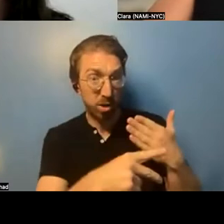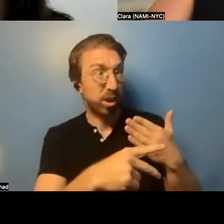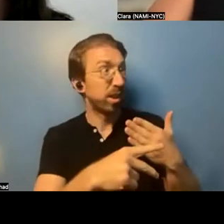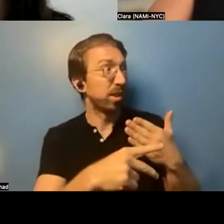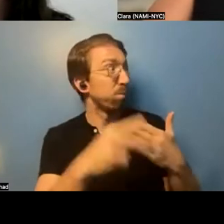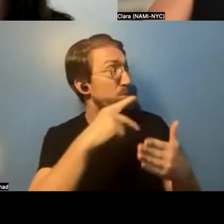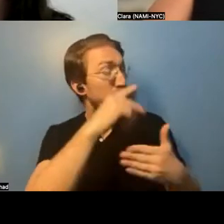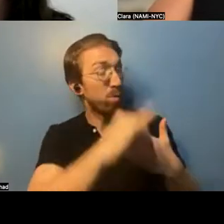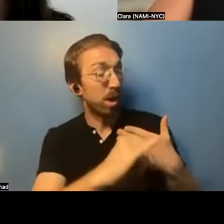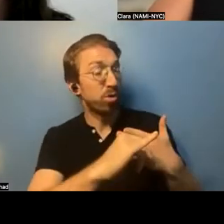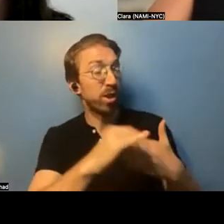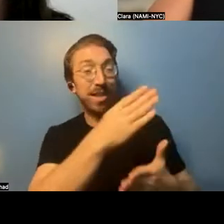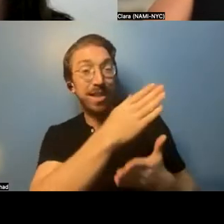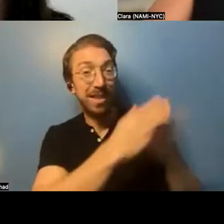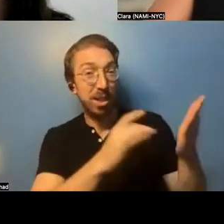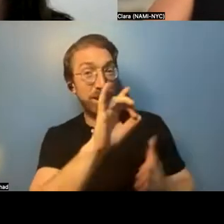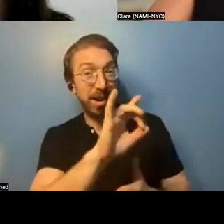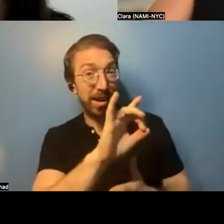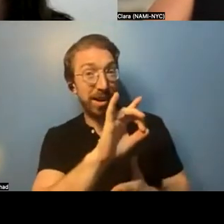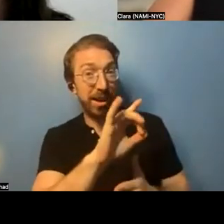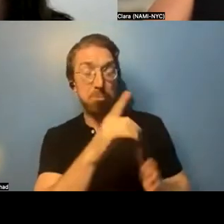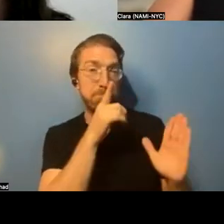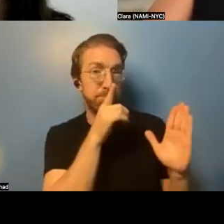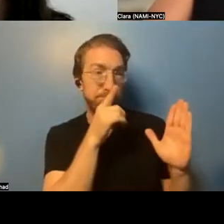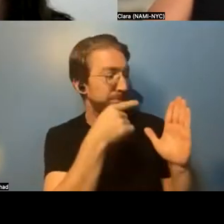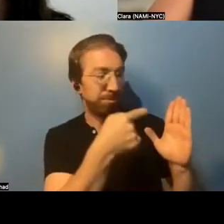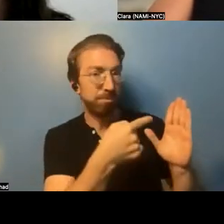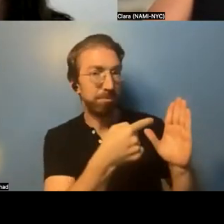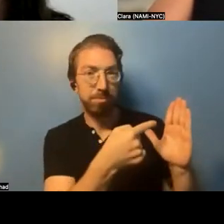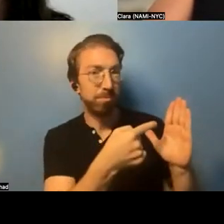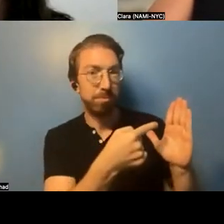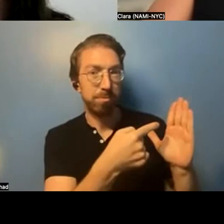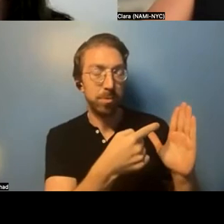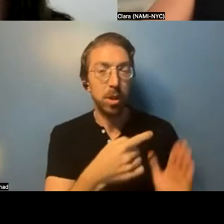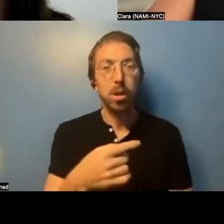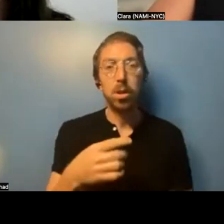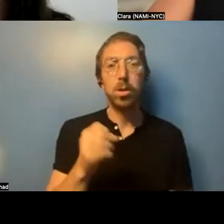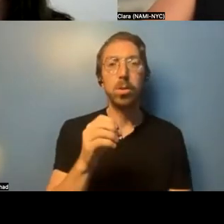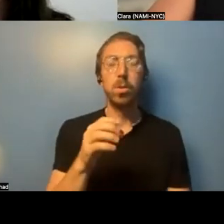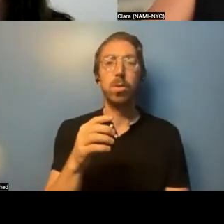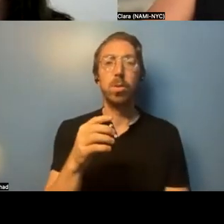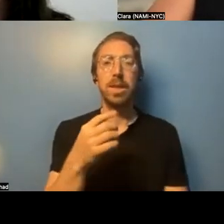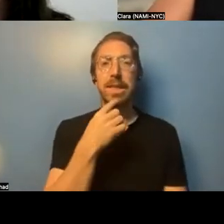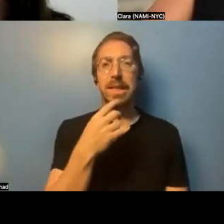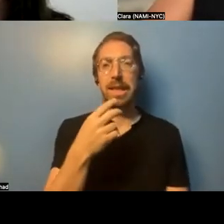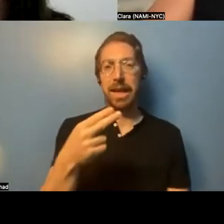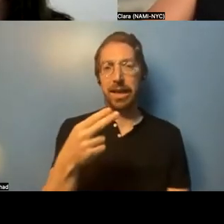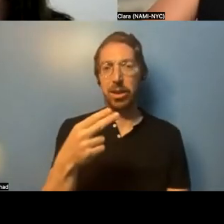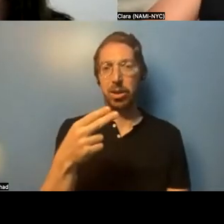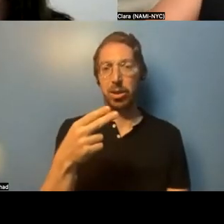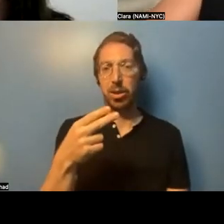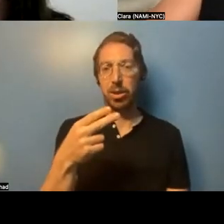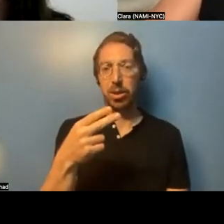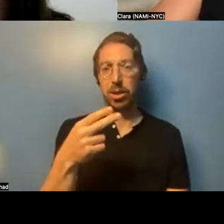a lease that they say that HPD is approving of. I have for the